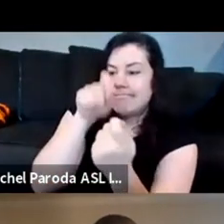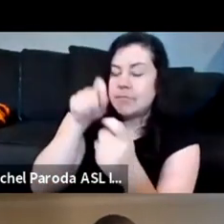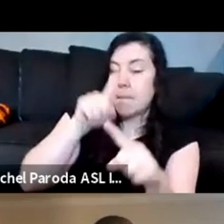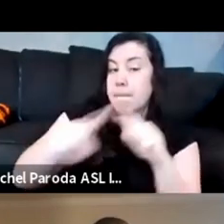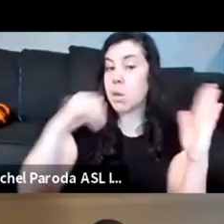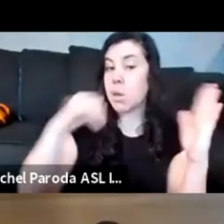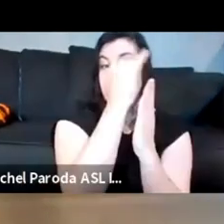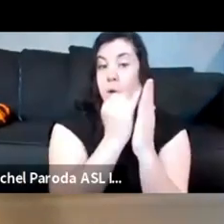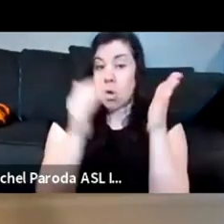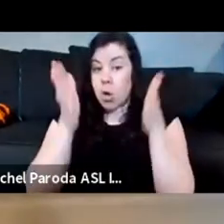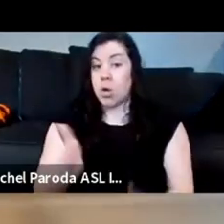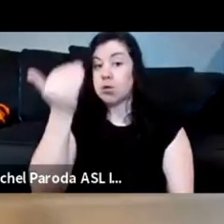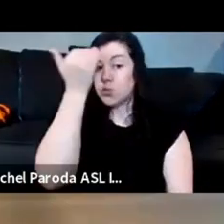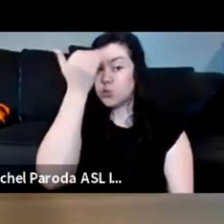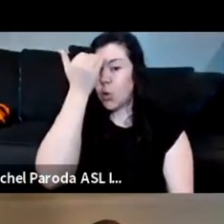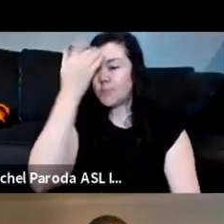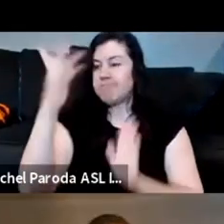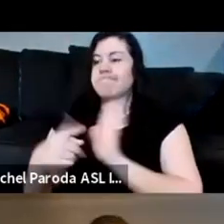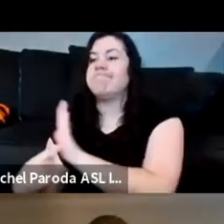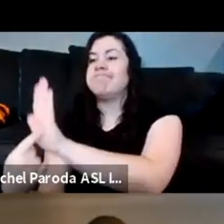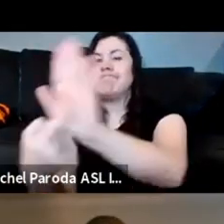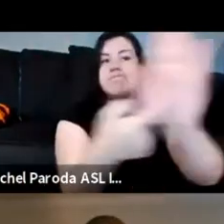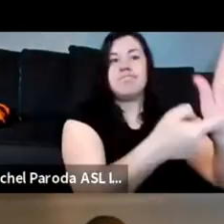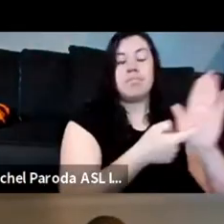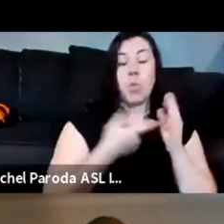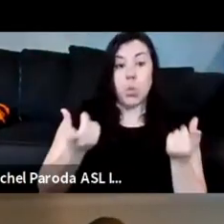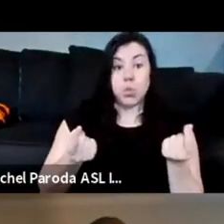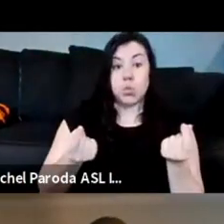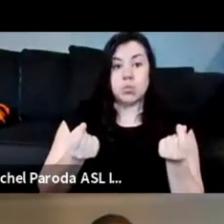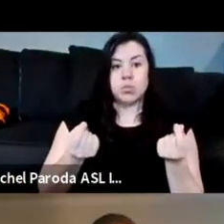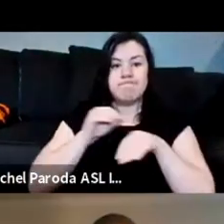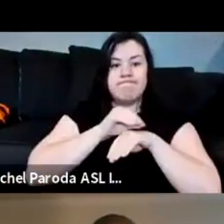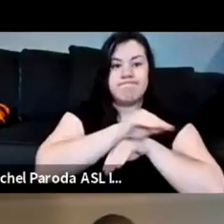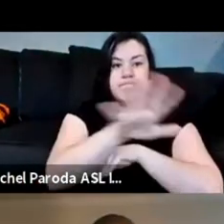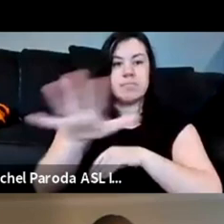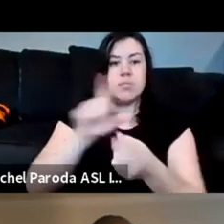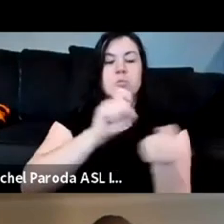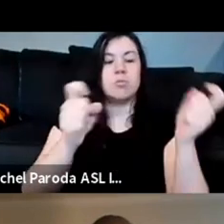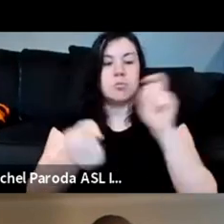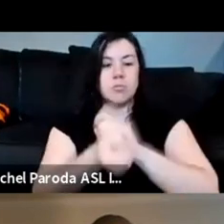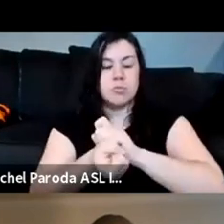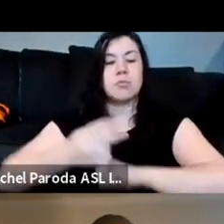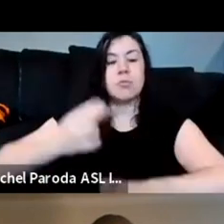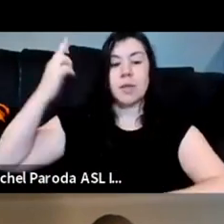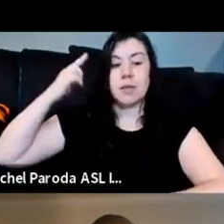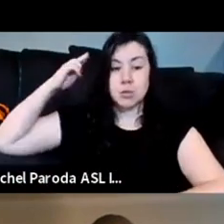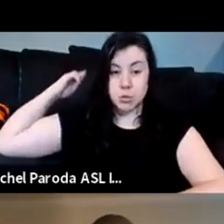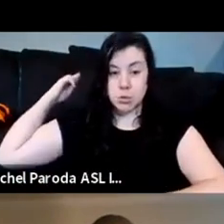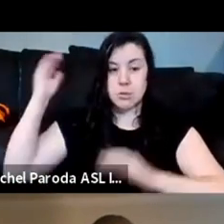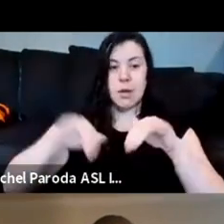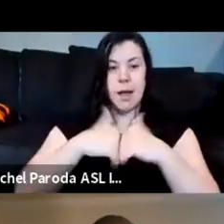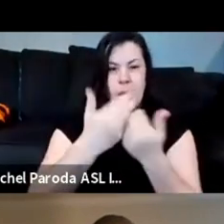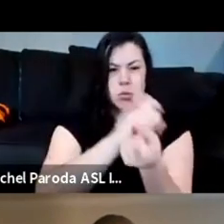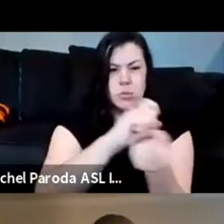images need to be seen to affect change and alter history to shine a spotlight in ways that will result in sustained attention so